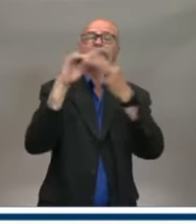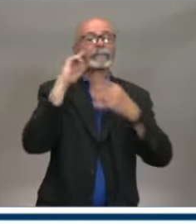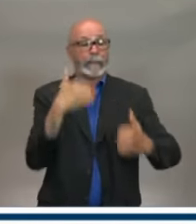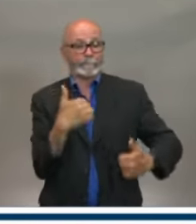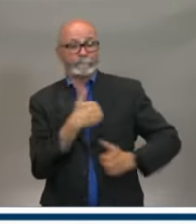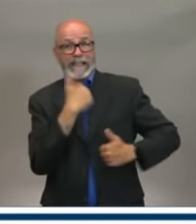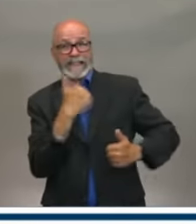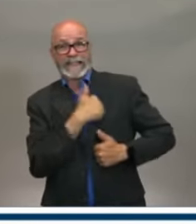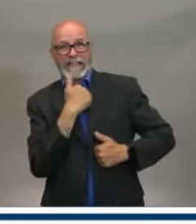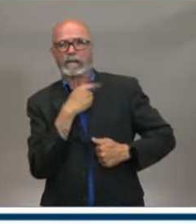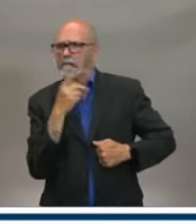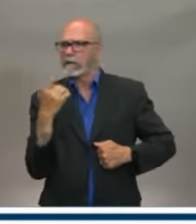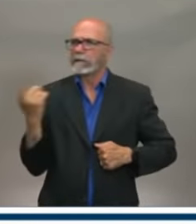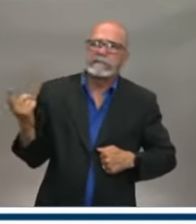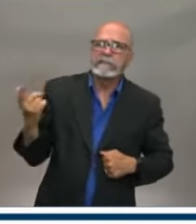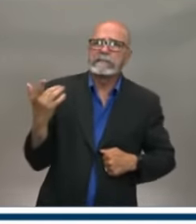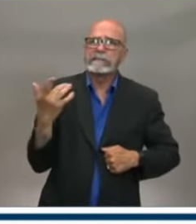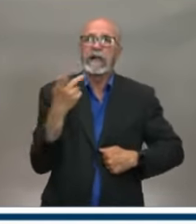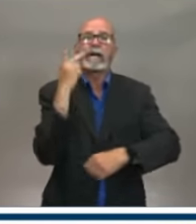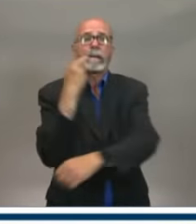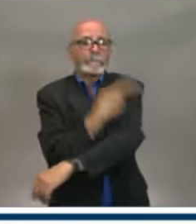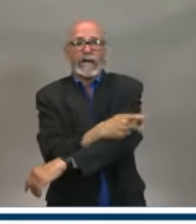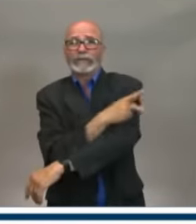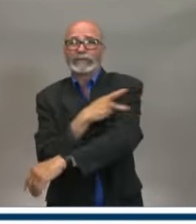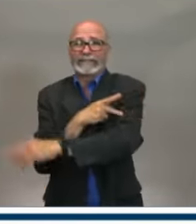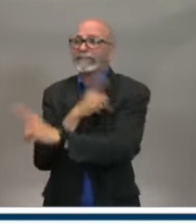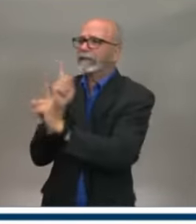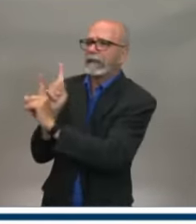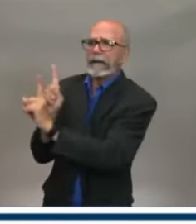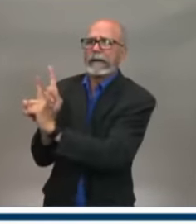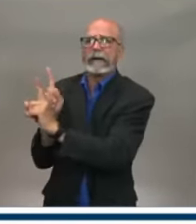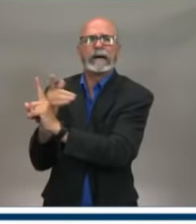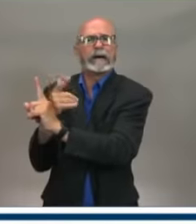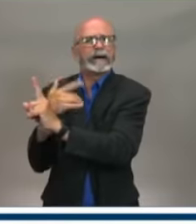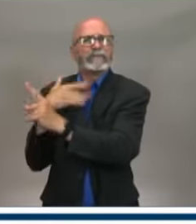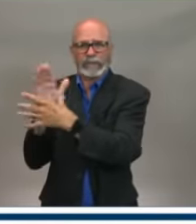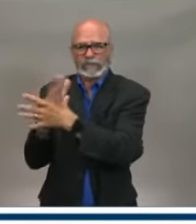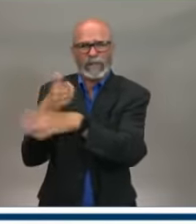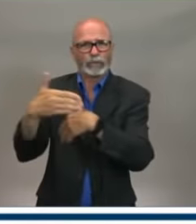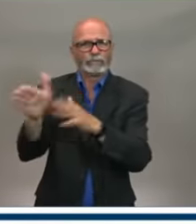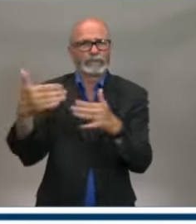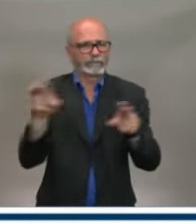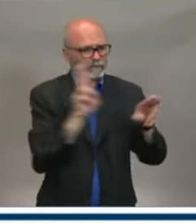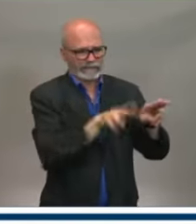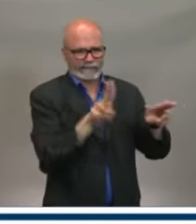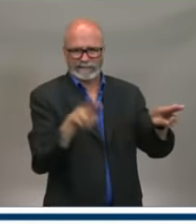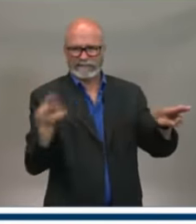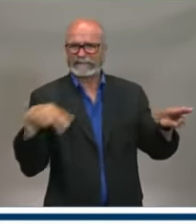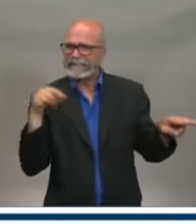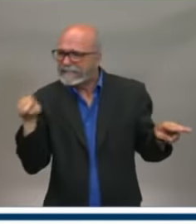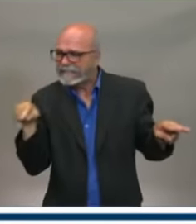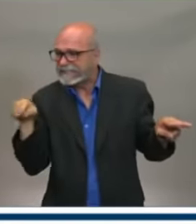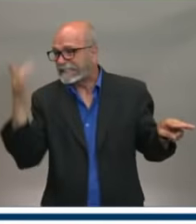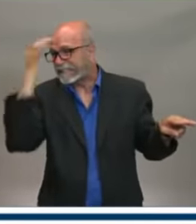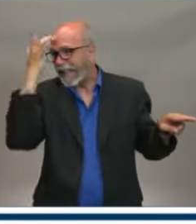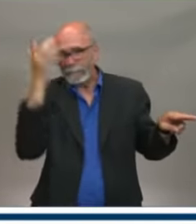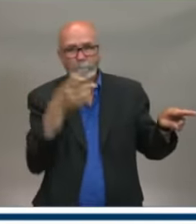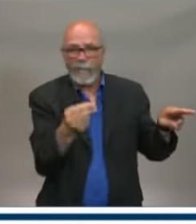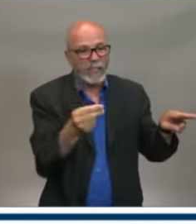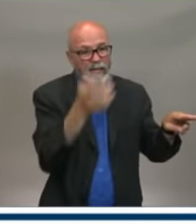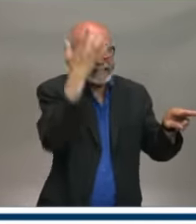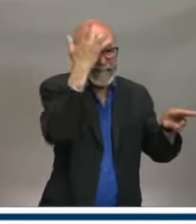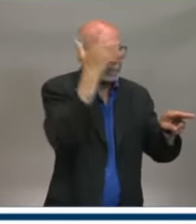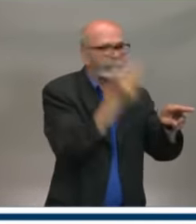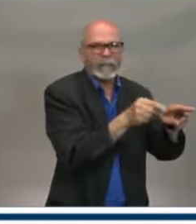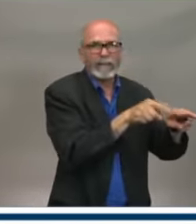-19 patients who are sharing rooms with those who are uninfected. And I know that this is something that happened at Northwood. So I'm